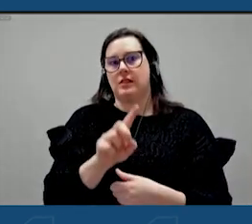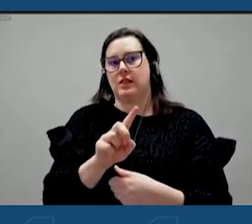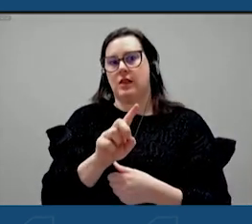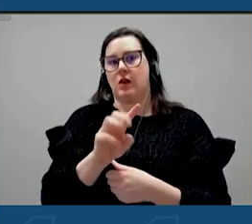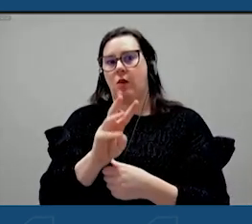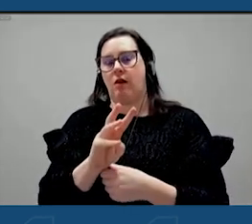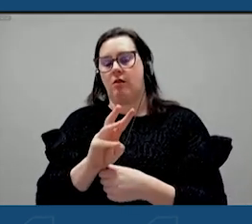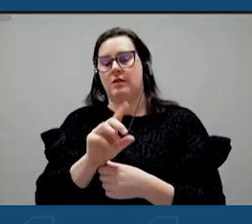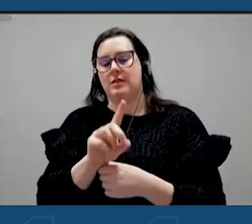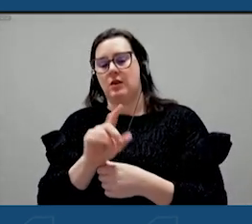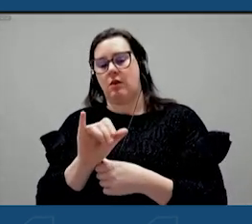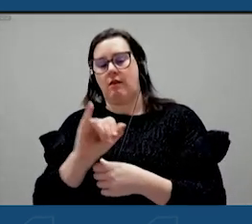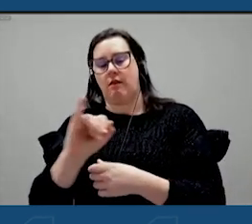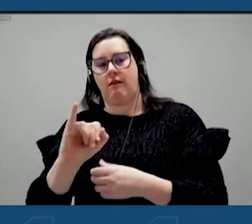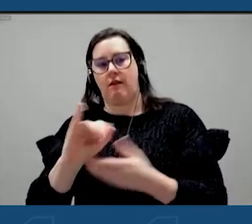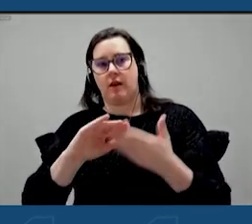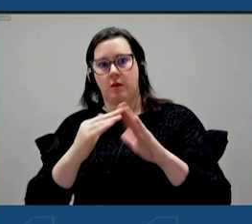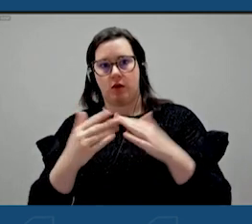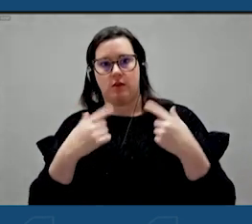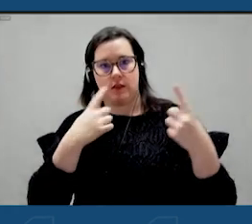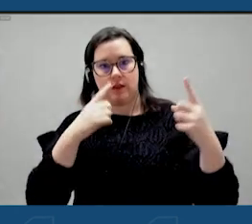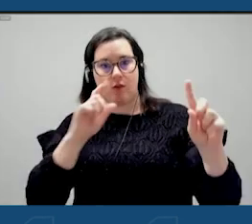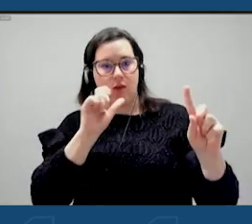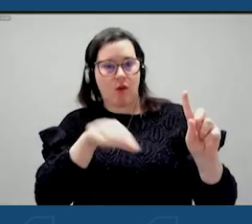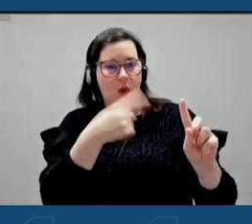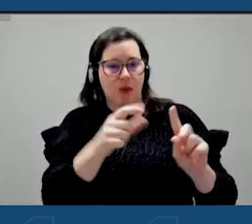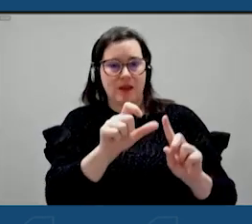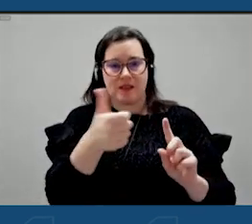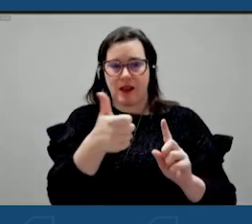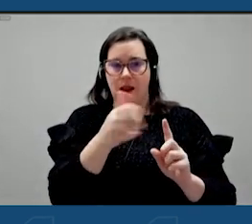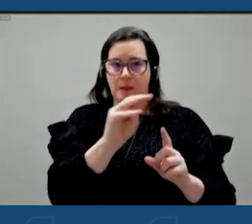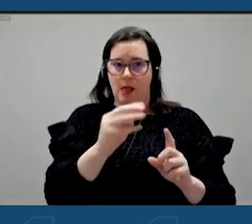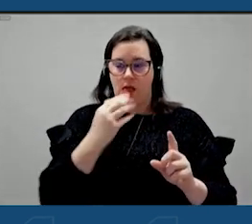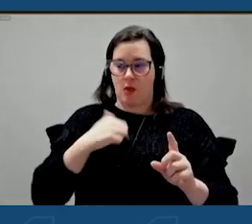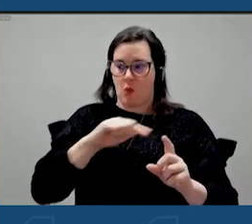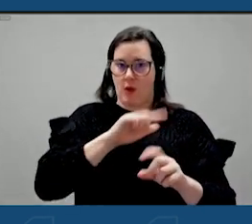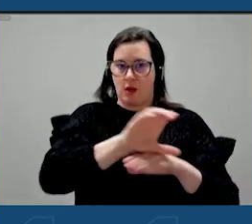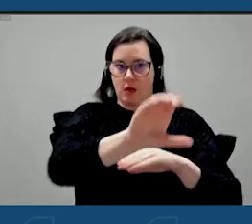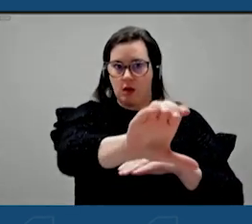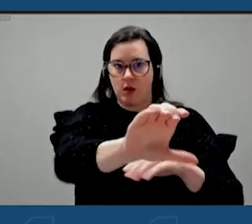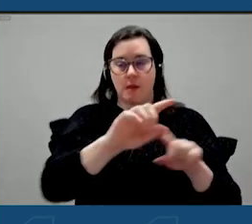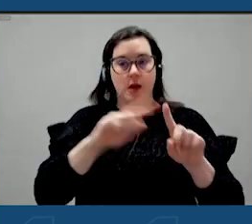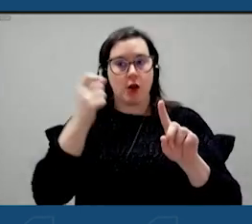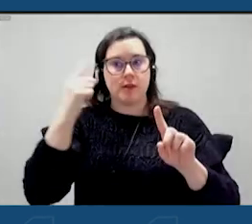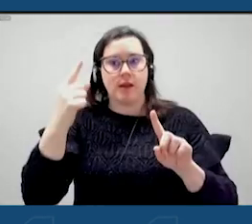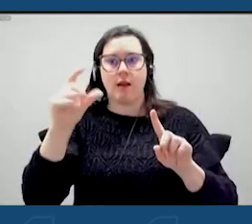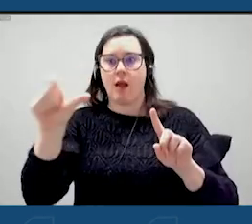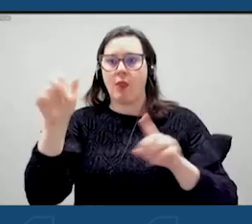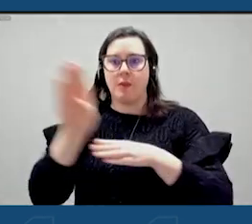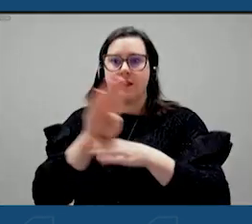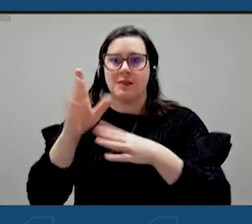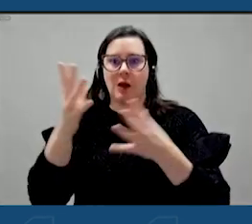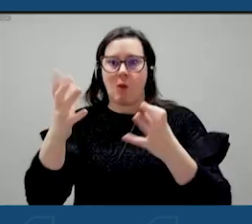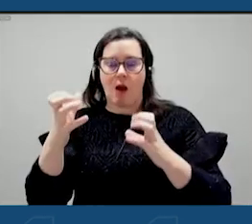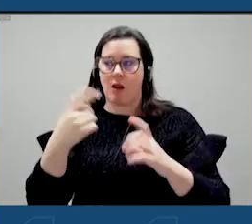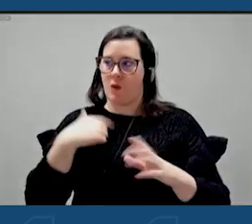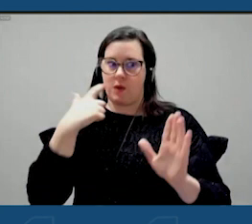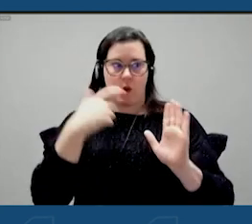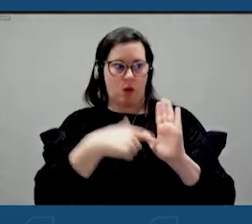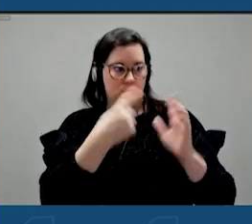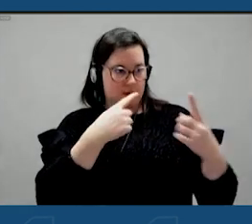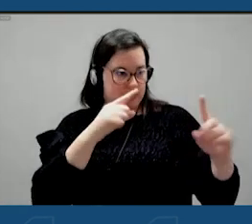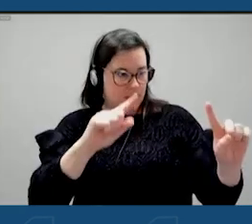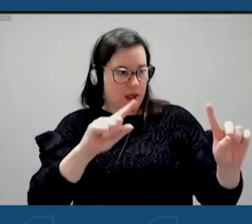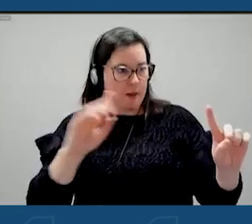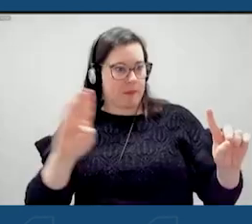and not just the 10 million that we give and support, but also that attracts other businesses. When people see success, they see a